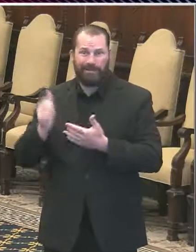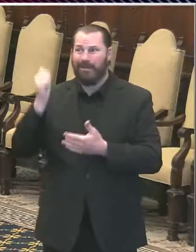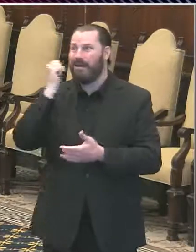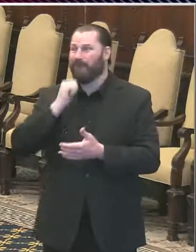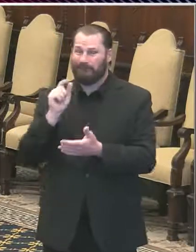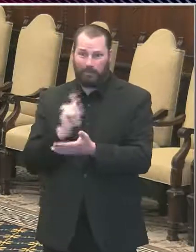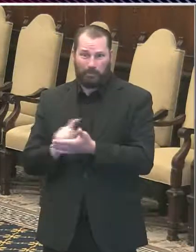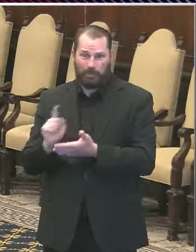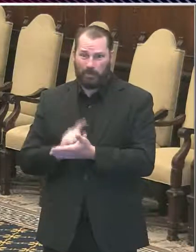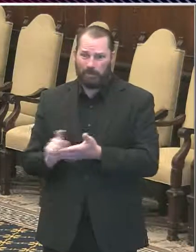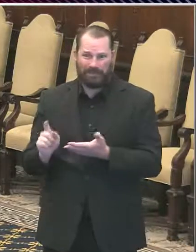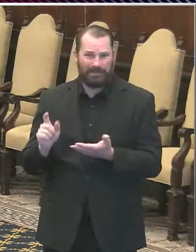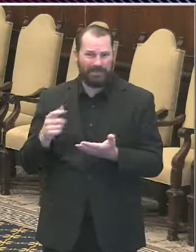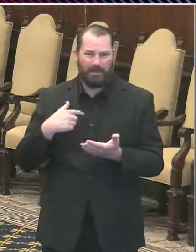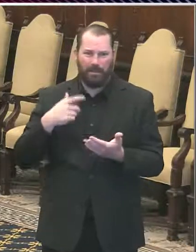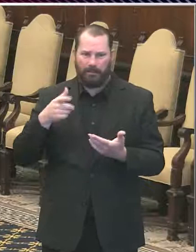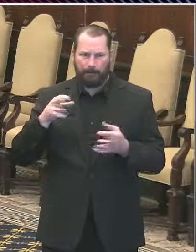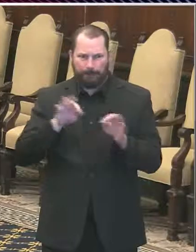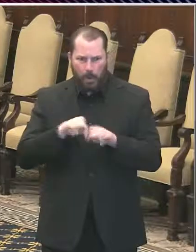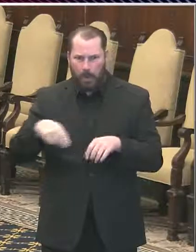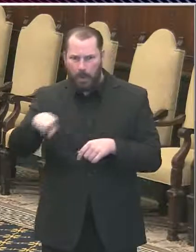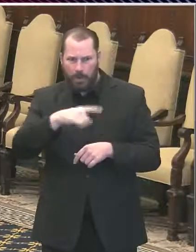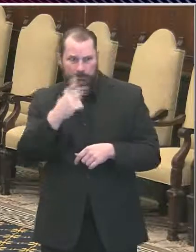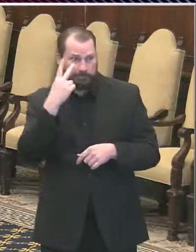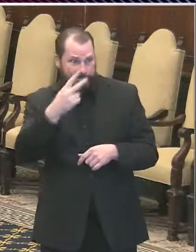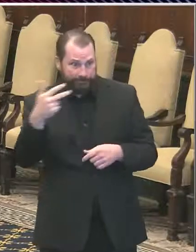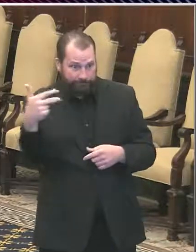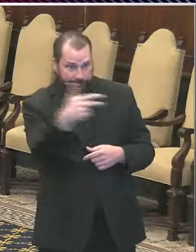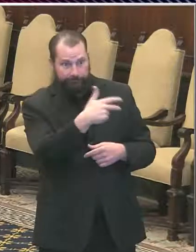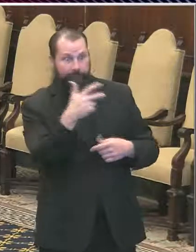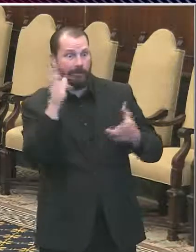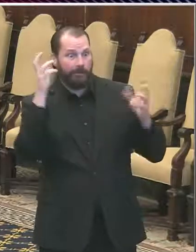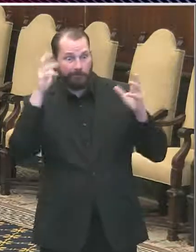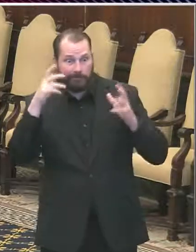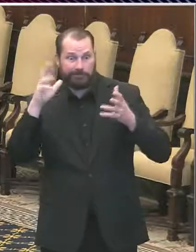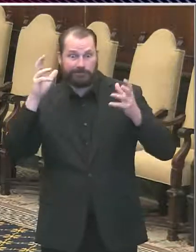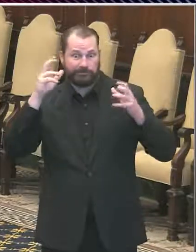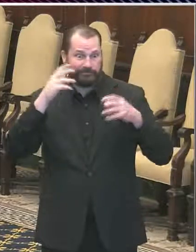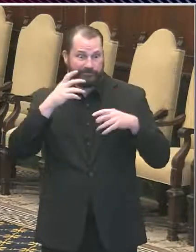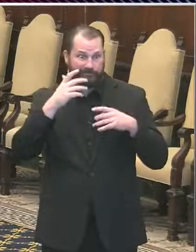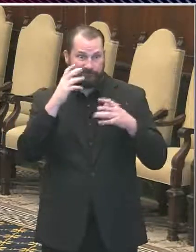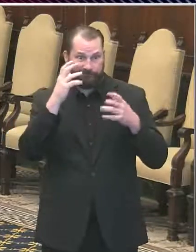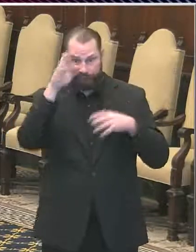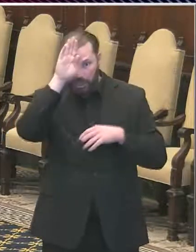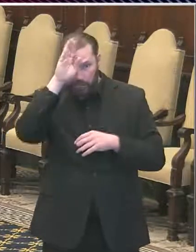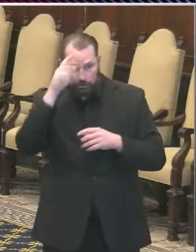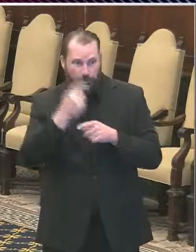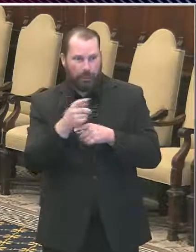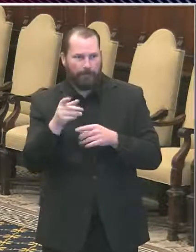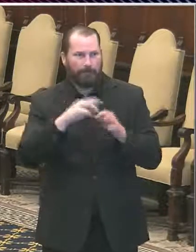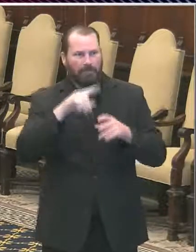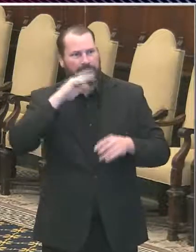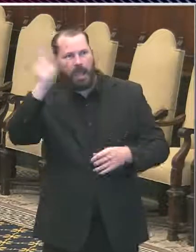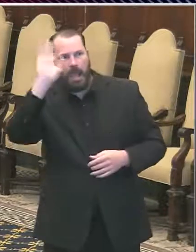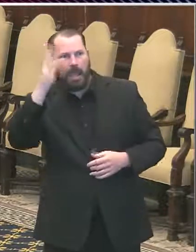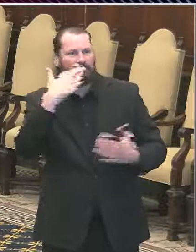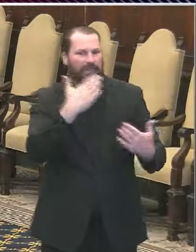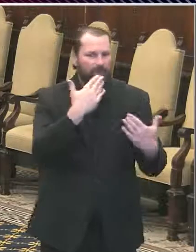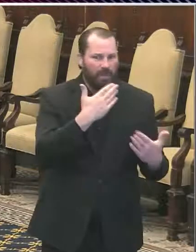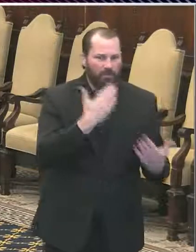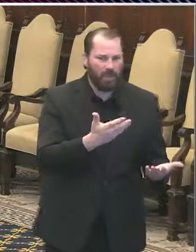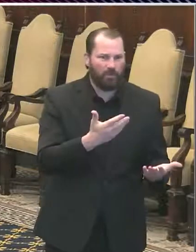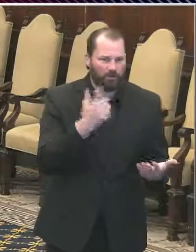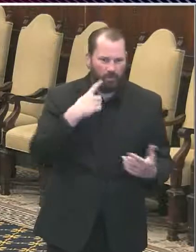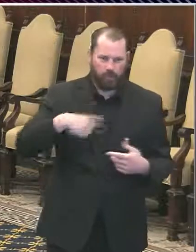and wave and give a shout of thanks, because they're risking their lives to save lives. Finally today, we are hitting an